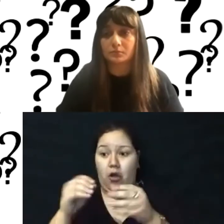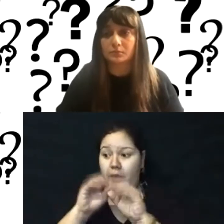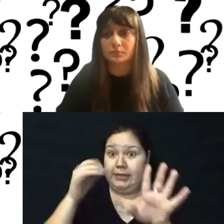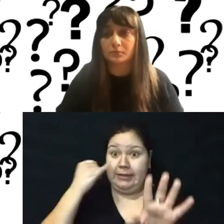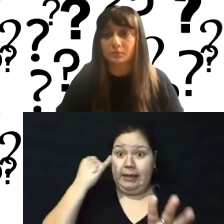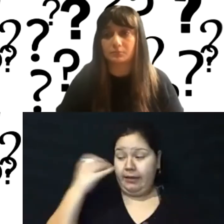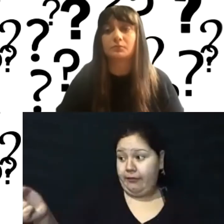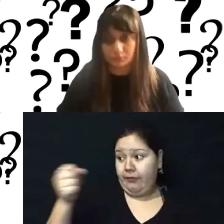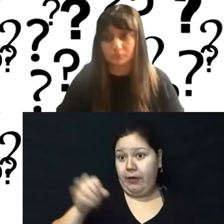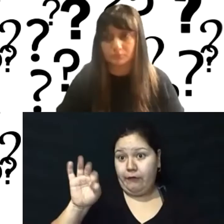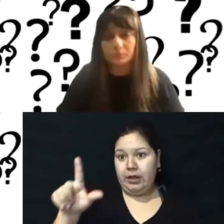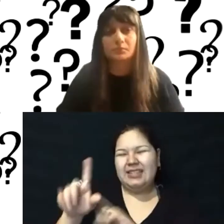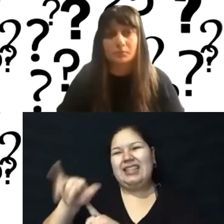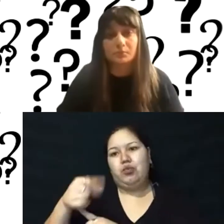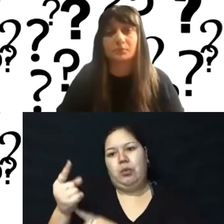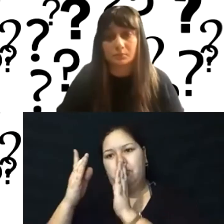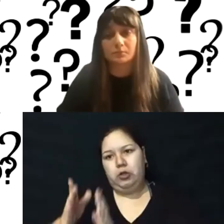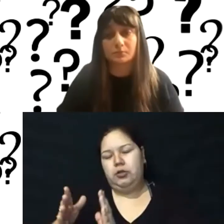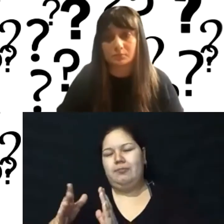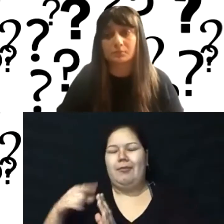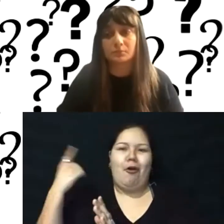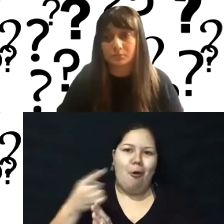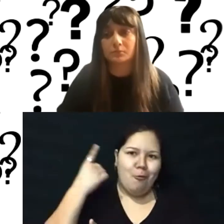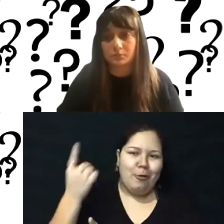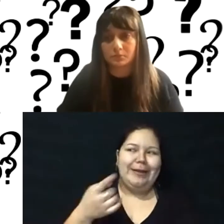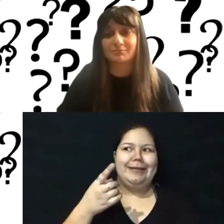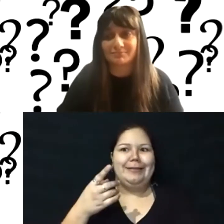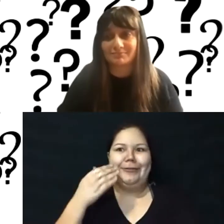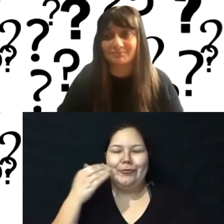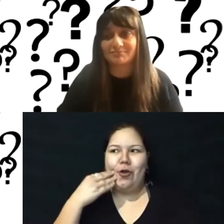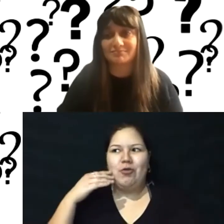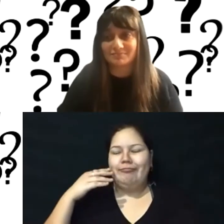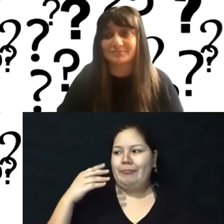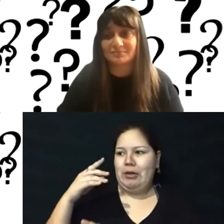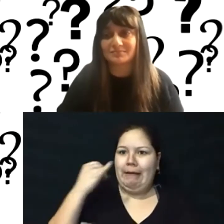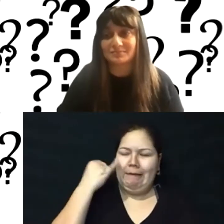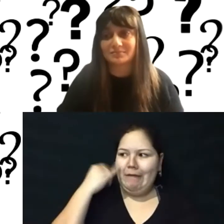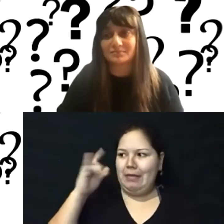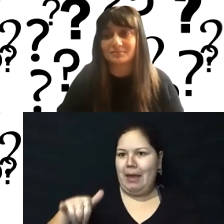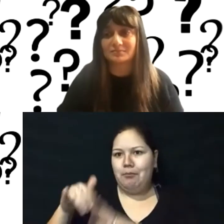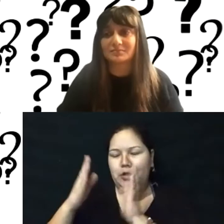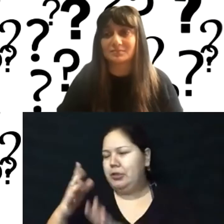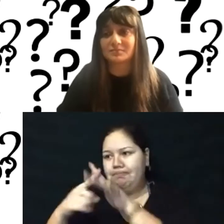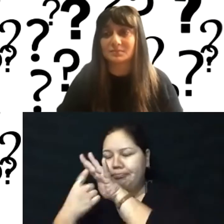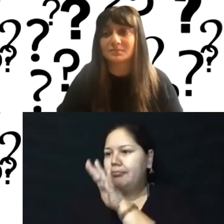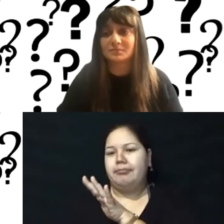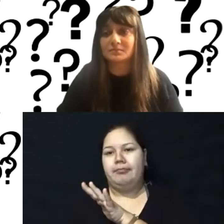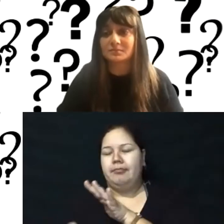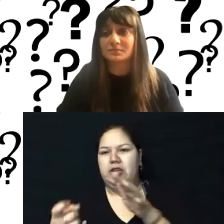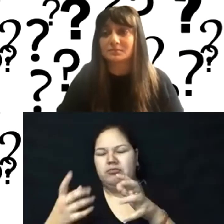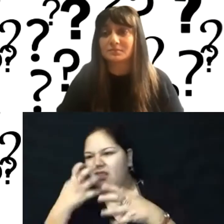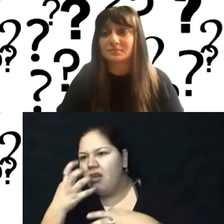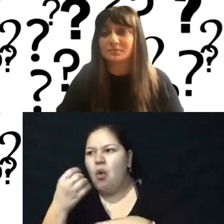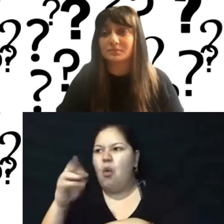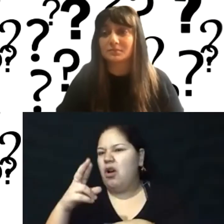working with one person and you always hear the horror stories that that person goes dark. You can't get ahold of them. They don't give you the information. They get grumpy, whatever the